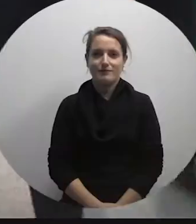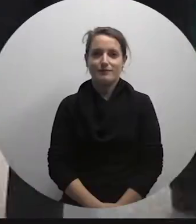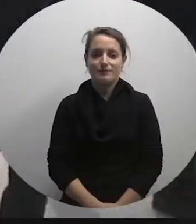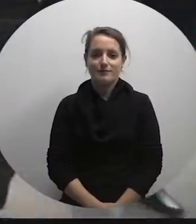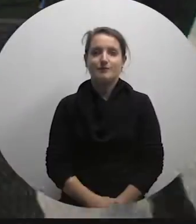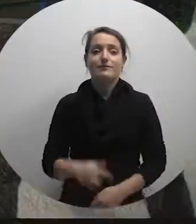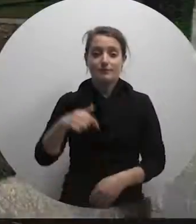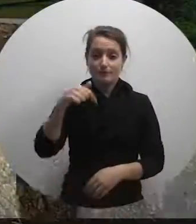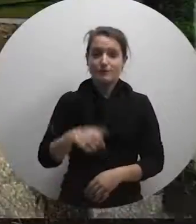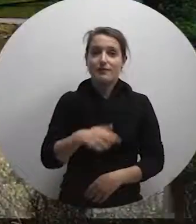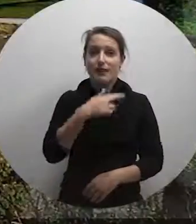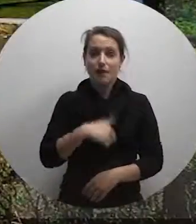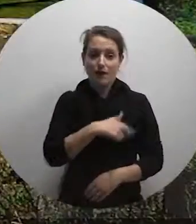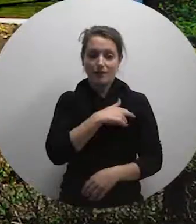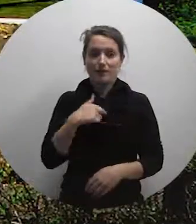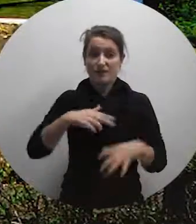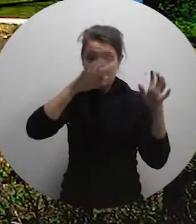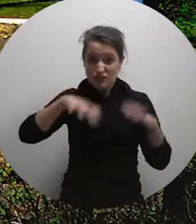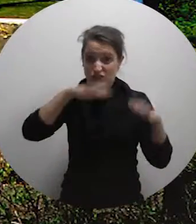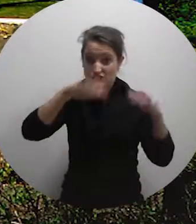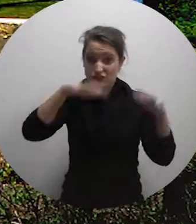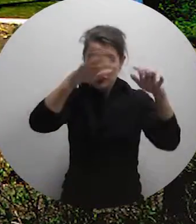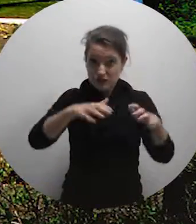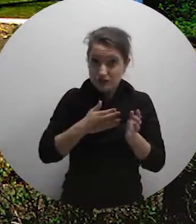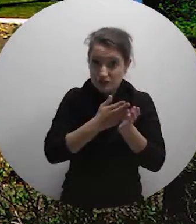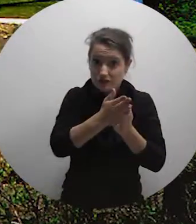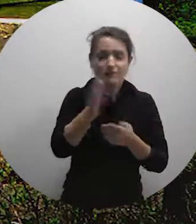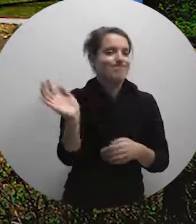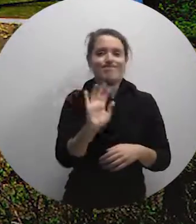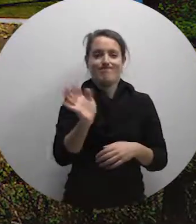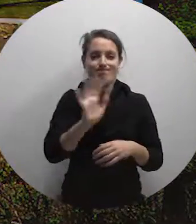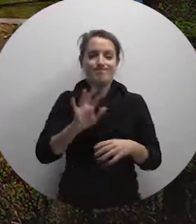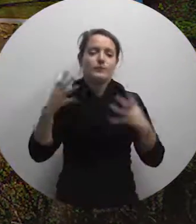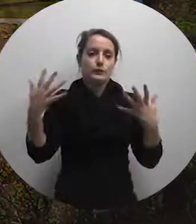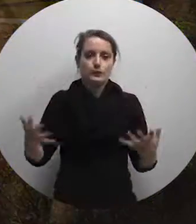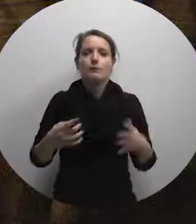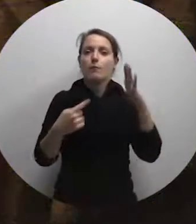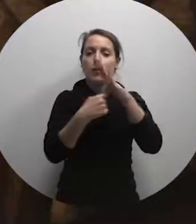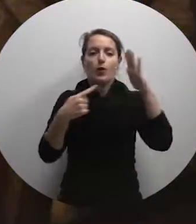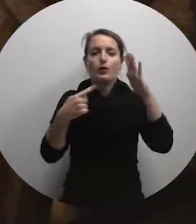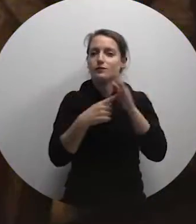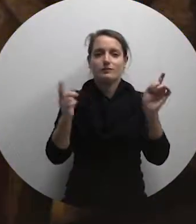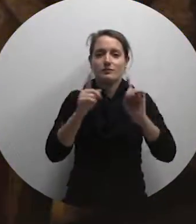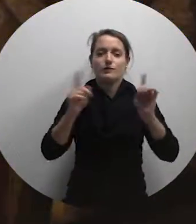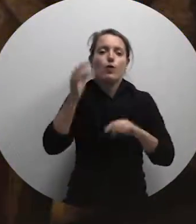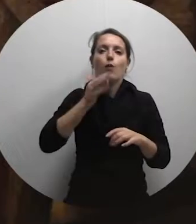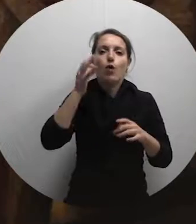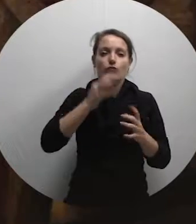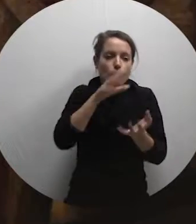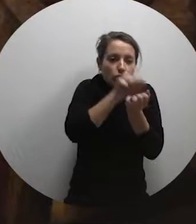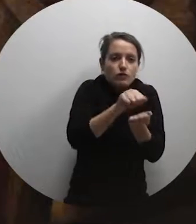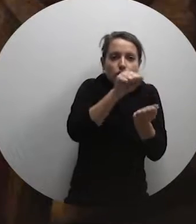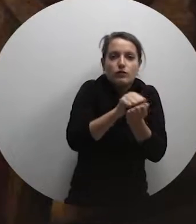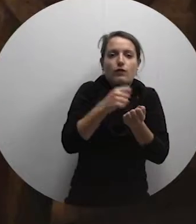The locally unreliable rainwater supply makes rainwater storage very important to overcome